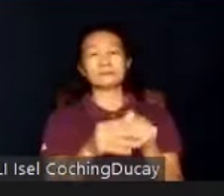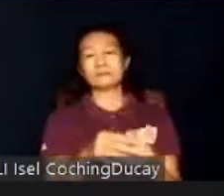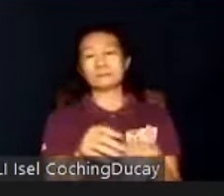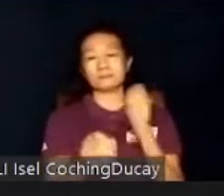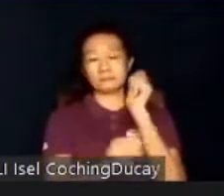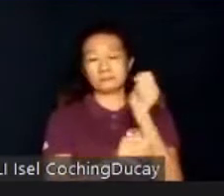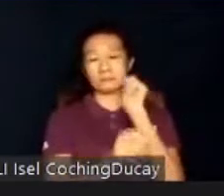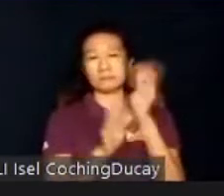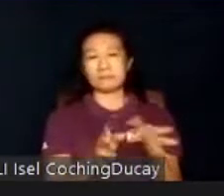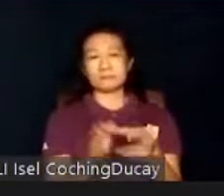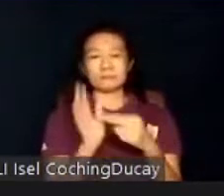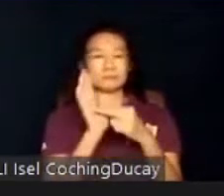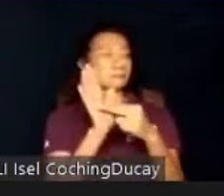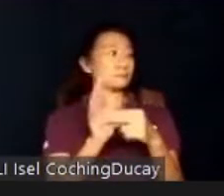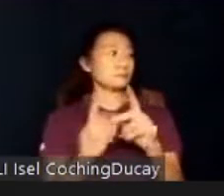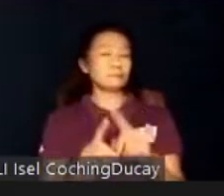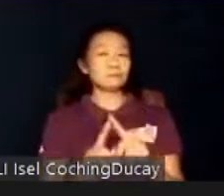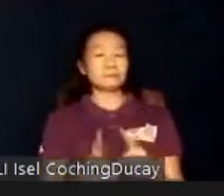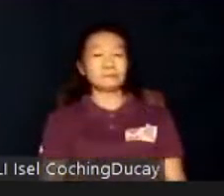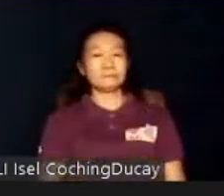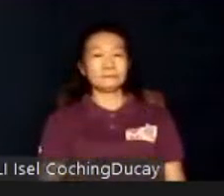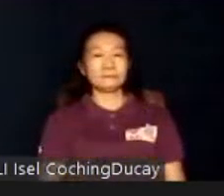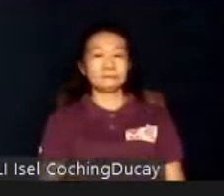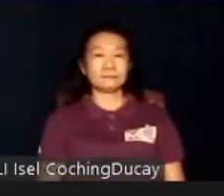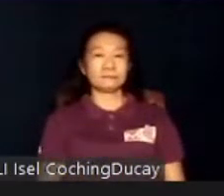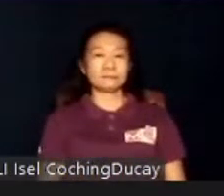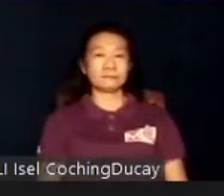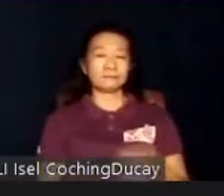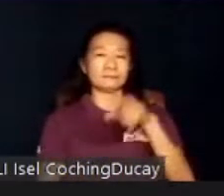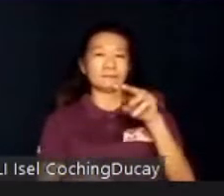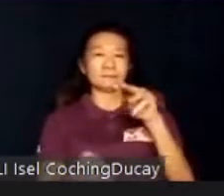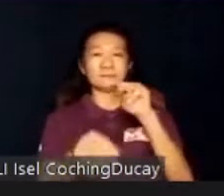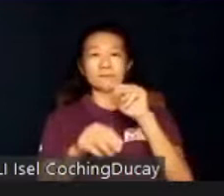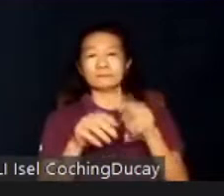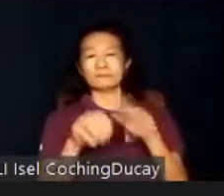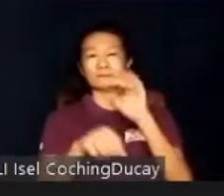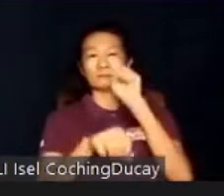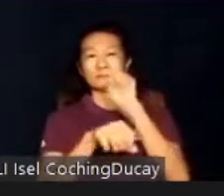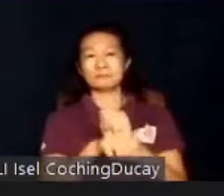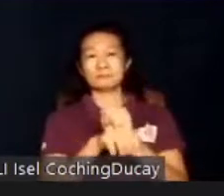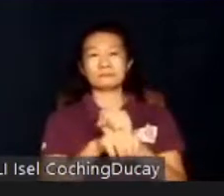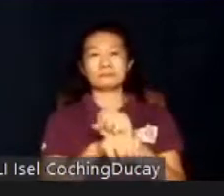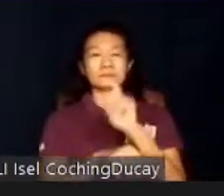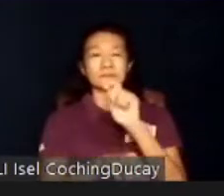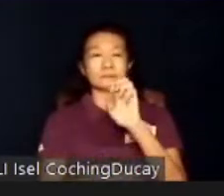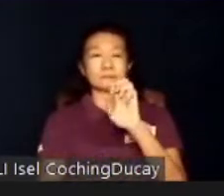are referred to the Manpower Technical Vocational Training Center, a TESDA